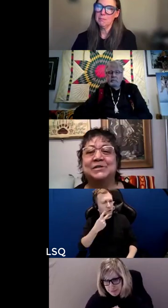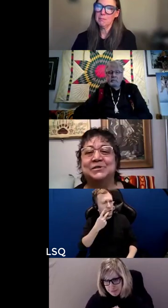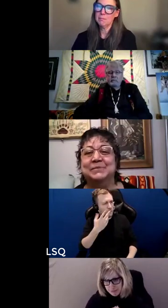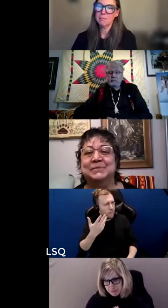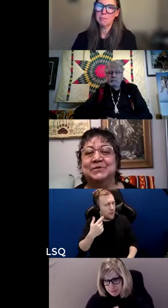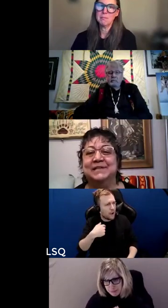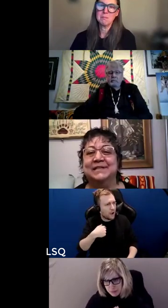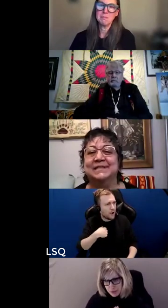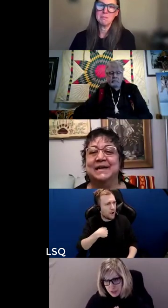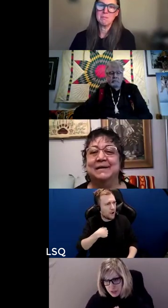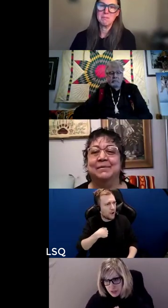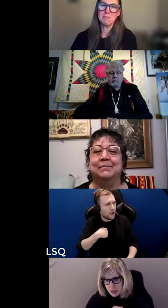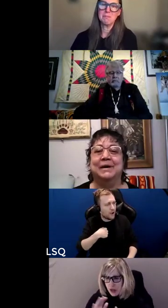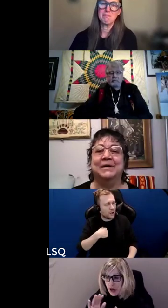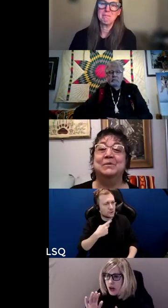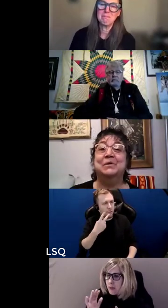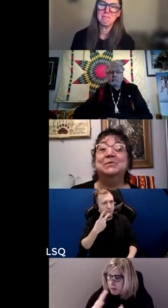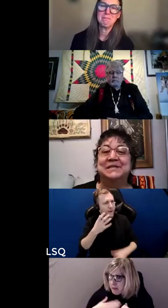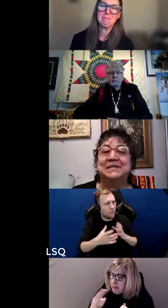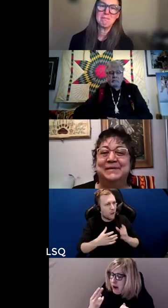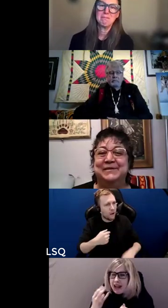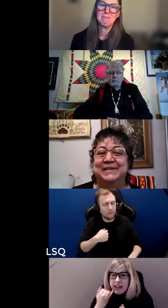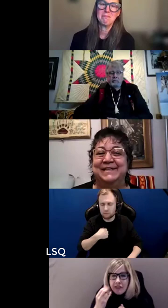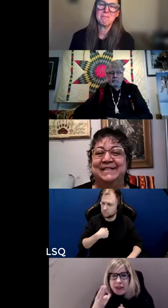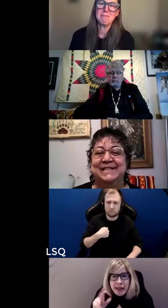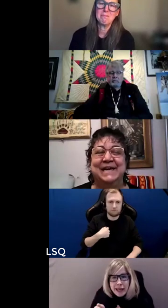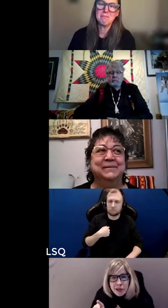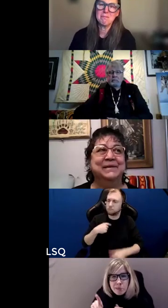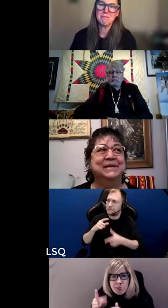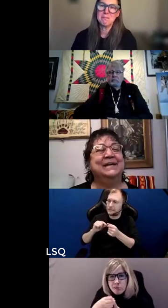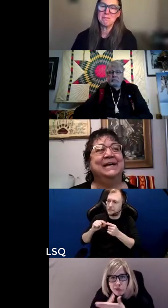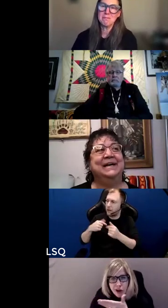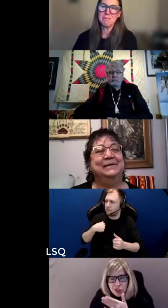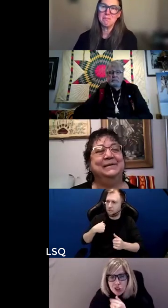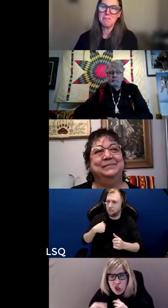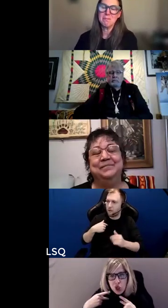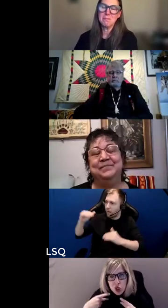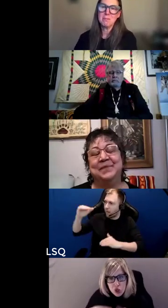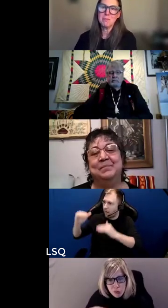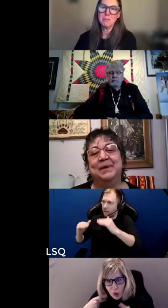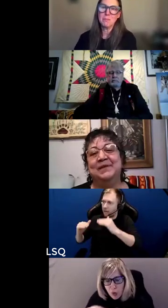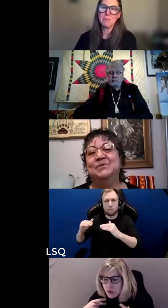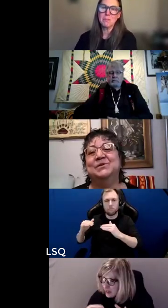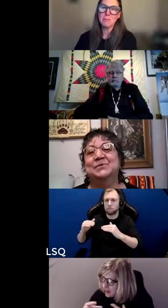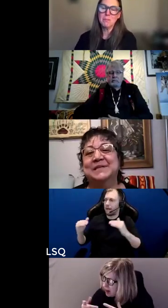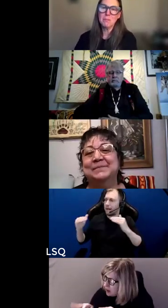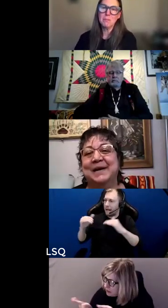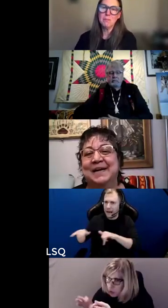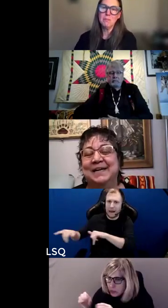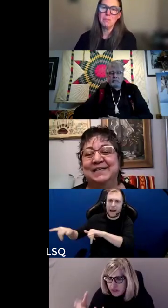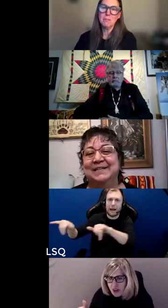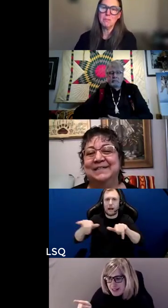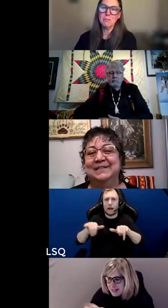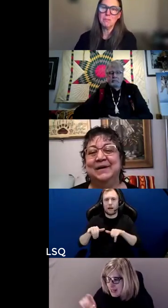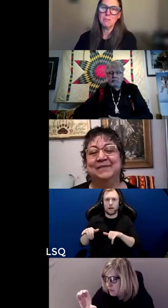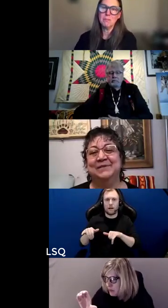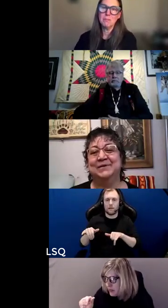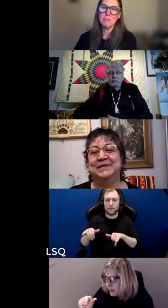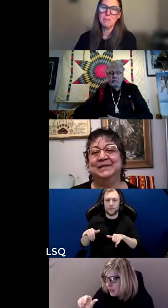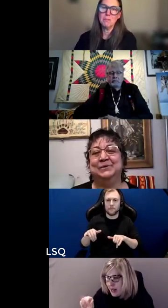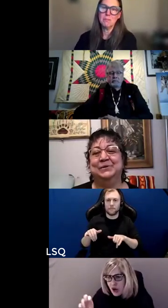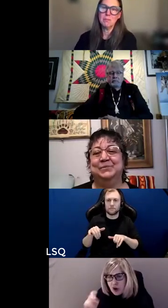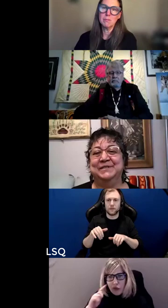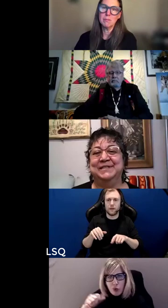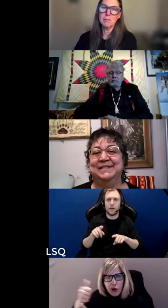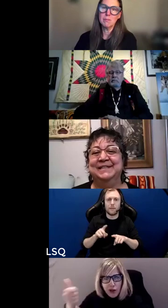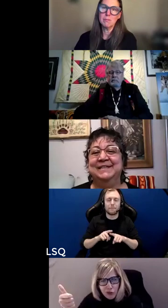hip fracture to be treated the same my pneumonia to be treated the same um but if you don't see my color you haven't